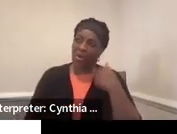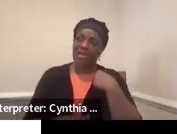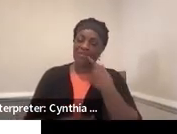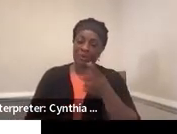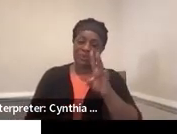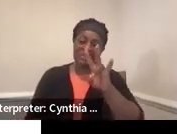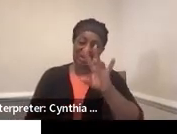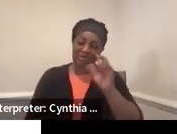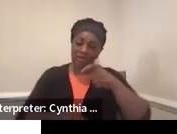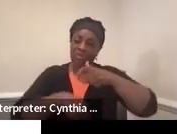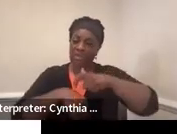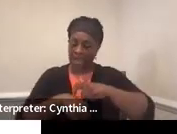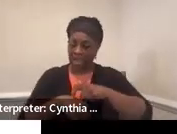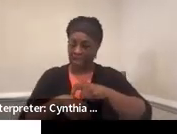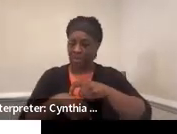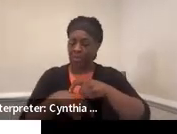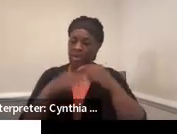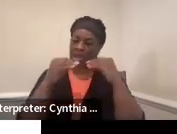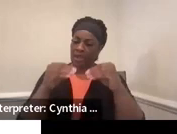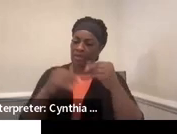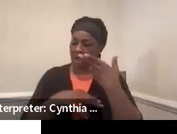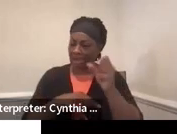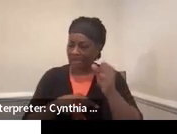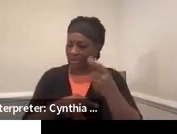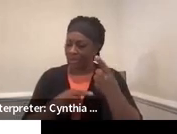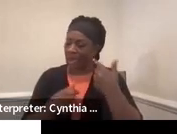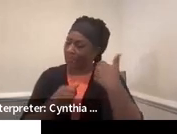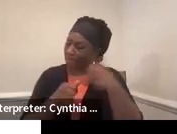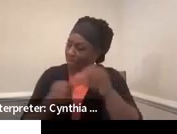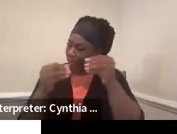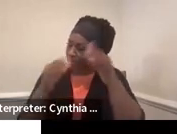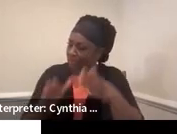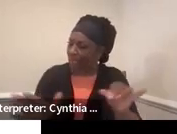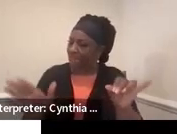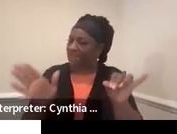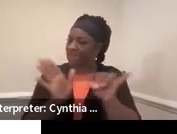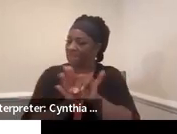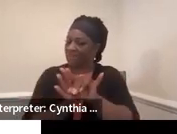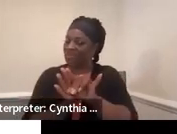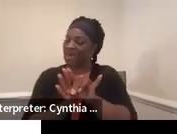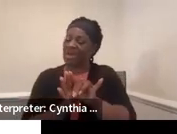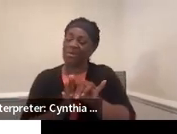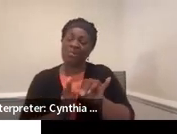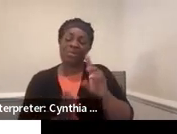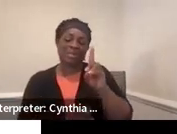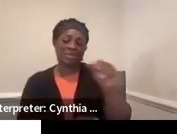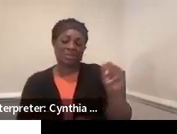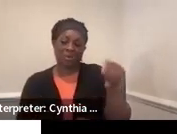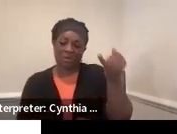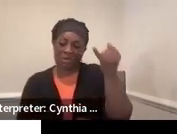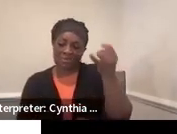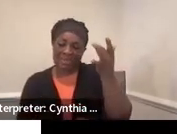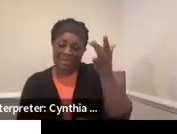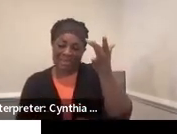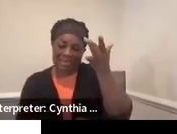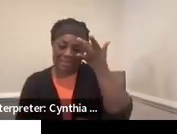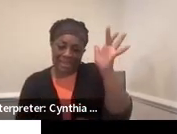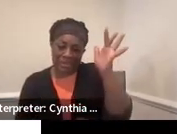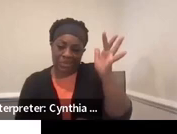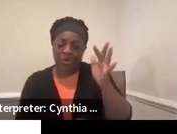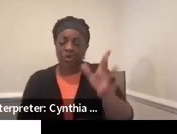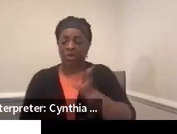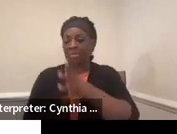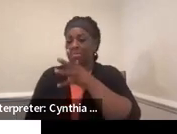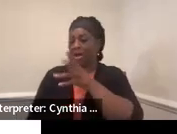is when I taught high school, I had a student who was identified with intellectual disability who wanted to be a veterinarian. Her mother was a